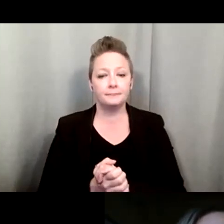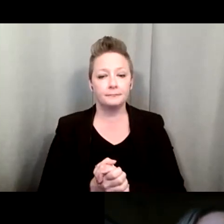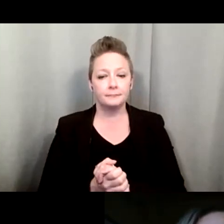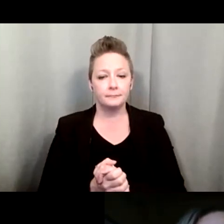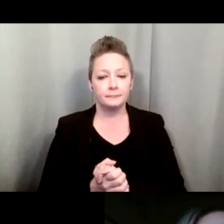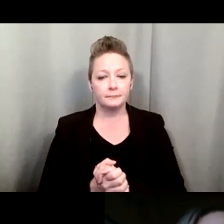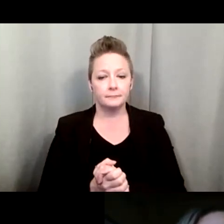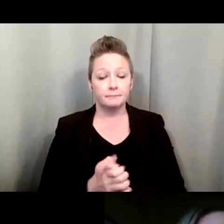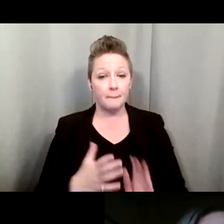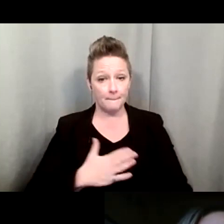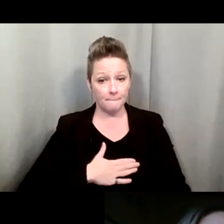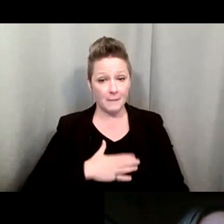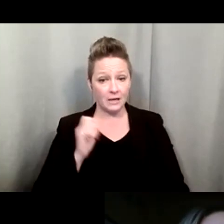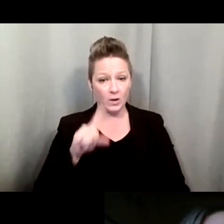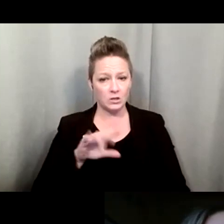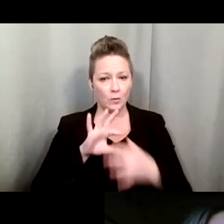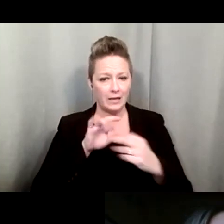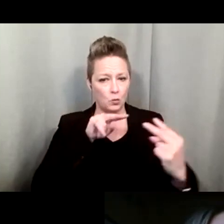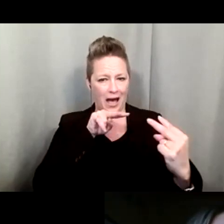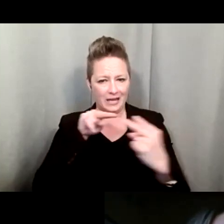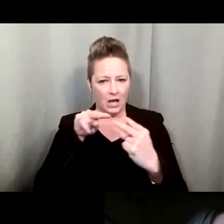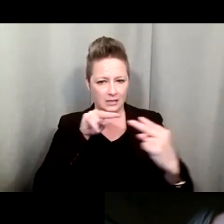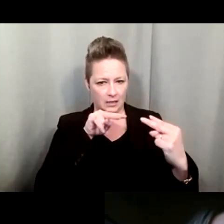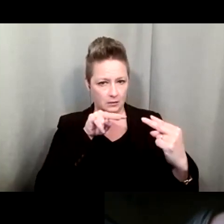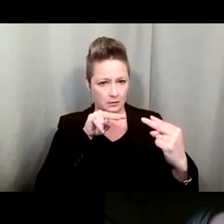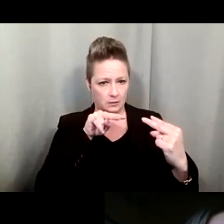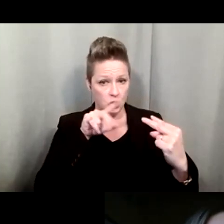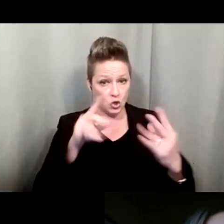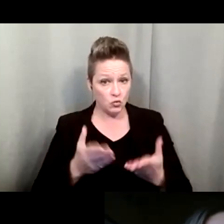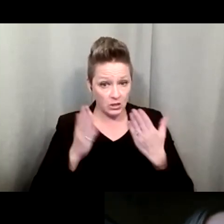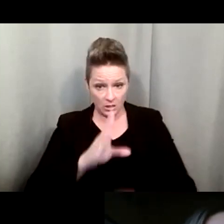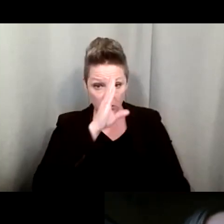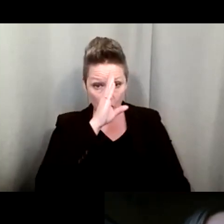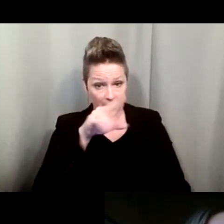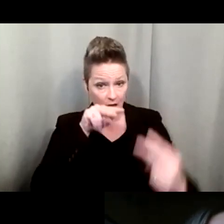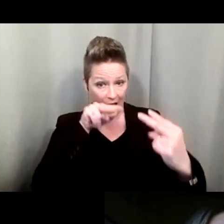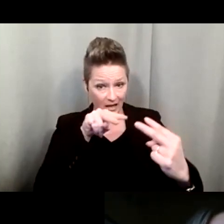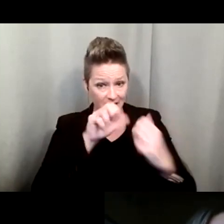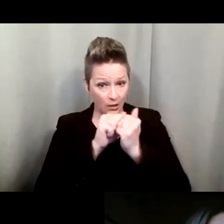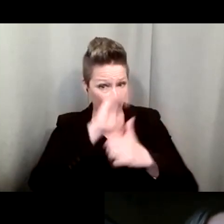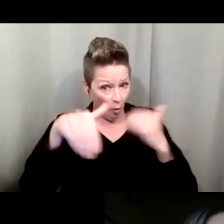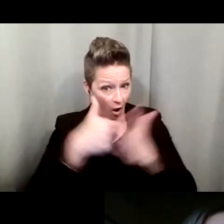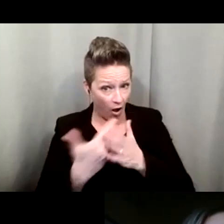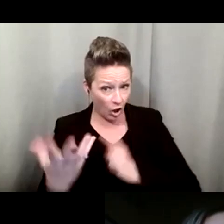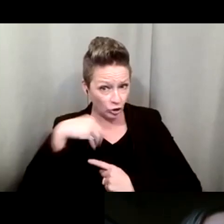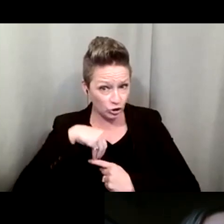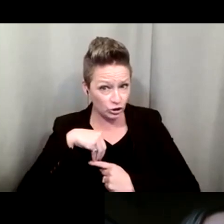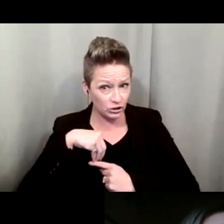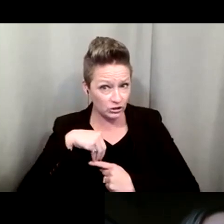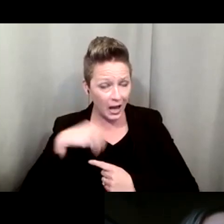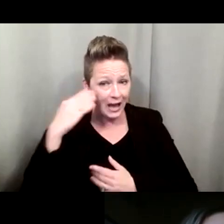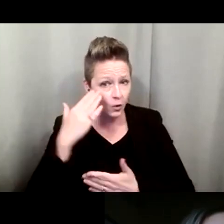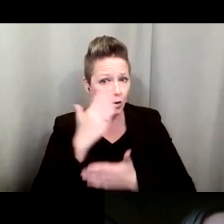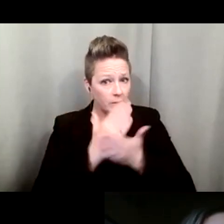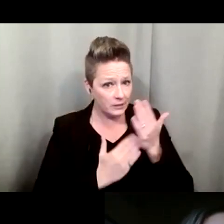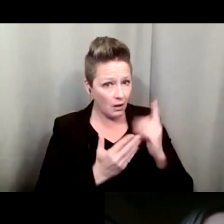My question is related to eye contact. Do you suggest direct eye contact with all cultures? I know there are some cultures who feel